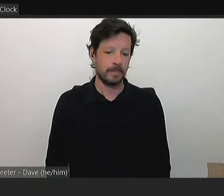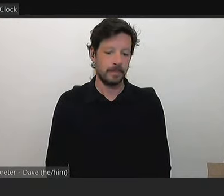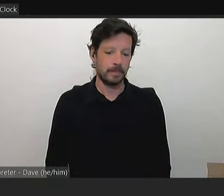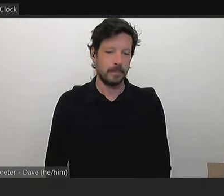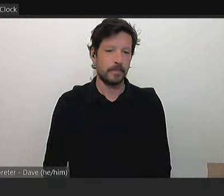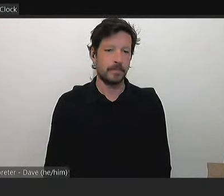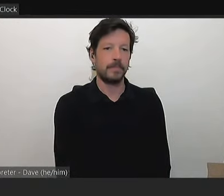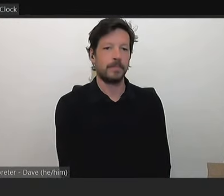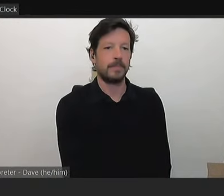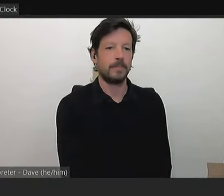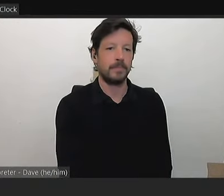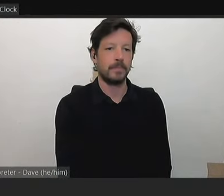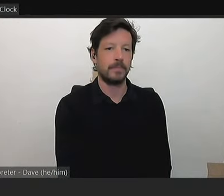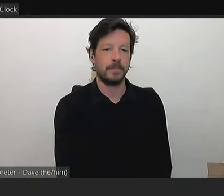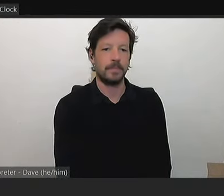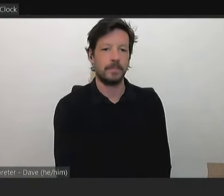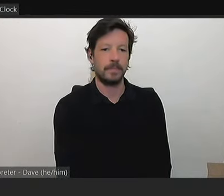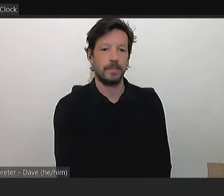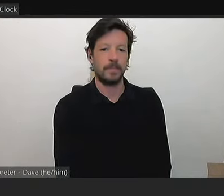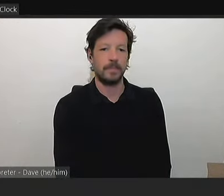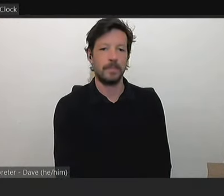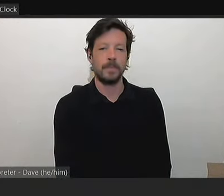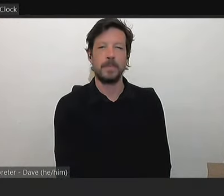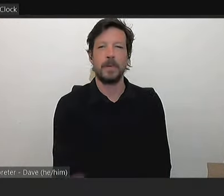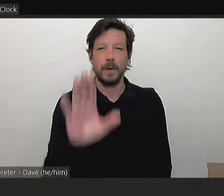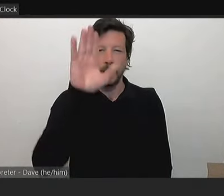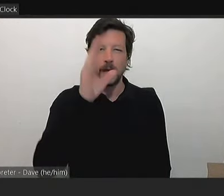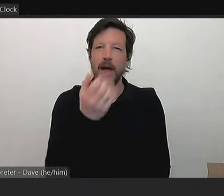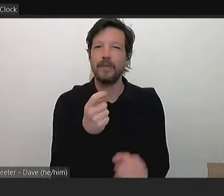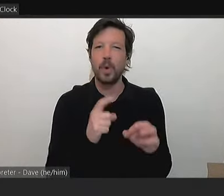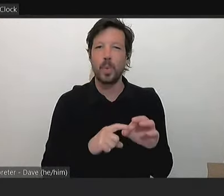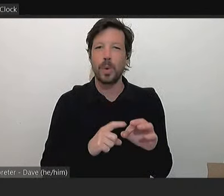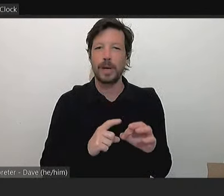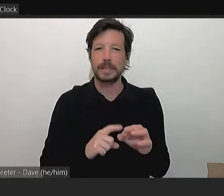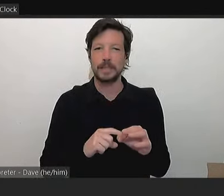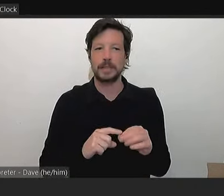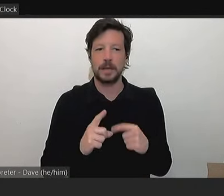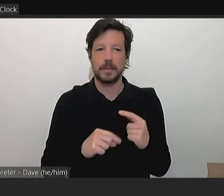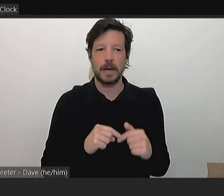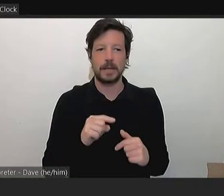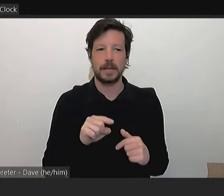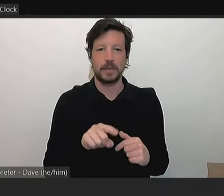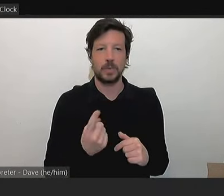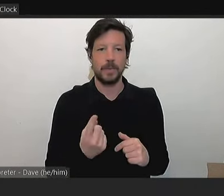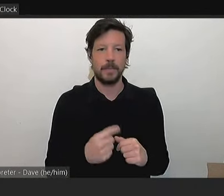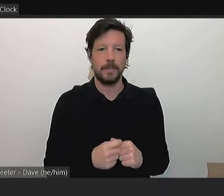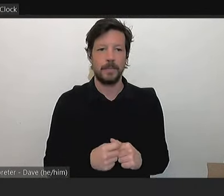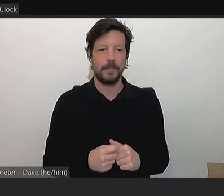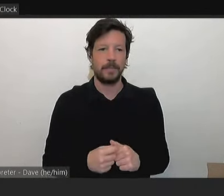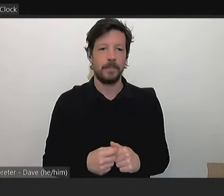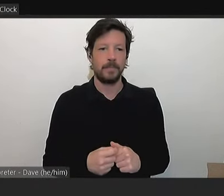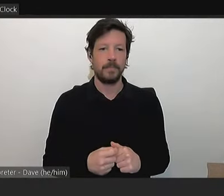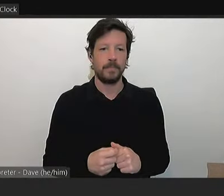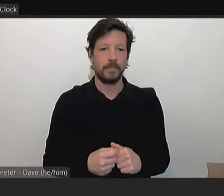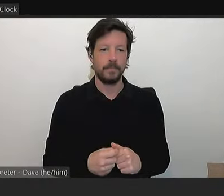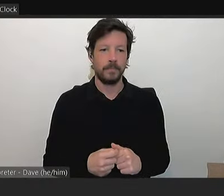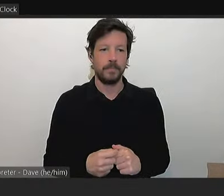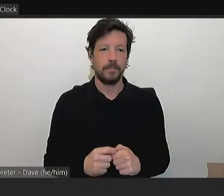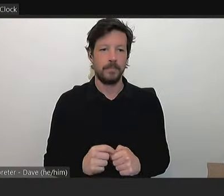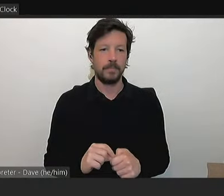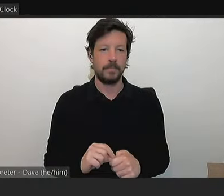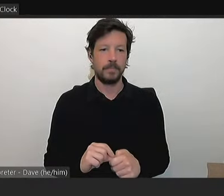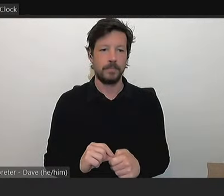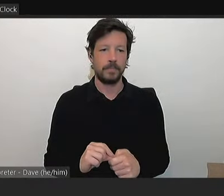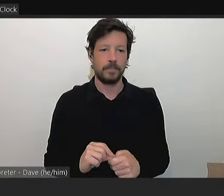Councillor Dimitriatus? I've got a question, just a quick one about this amendment, if I can ask an officer. Yeah, we'll wait for Councillor Lawrence